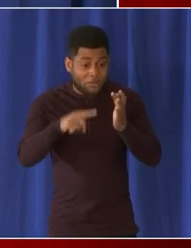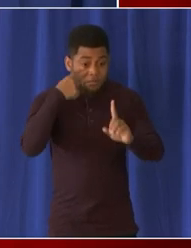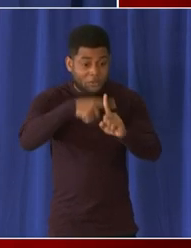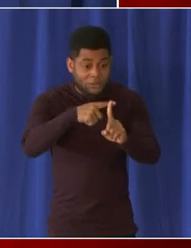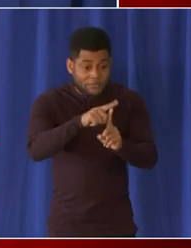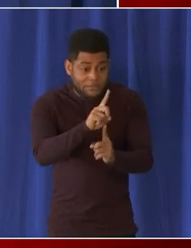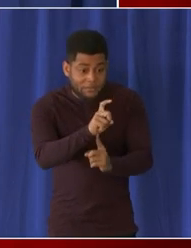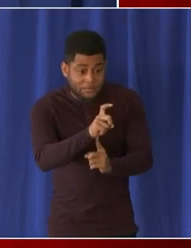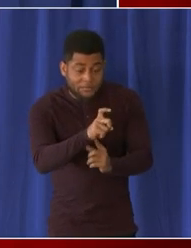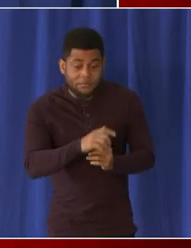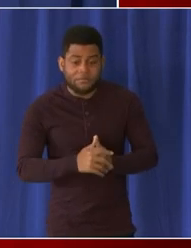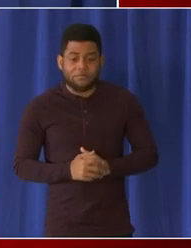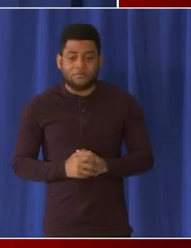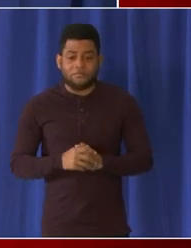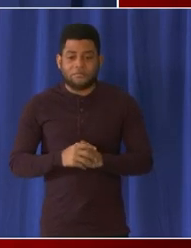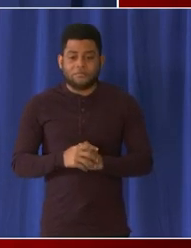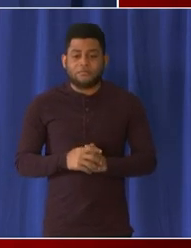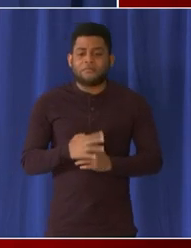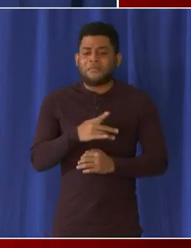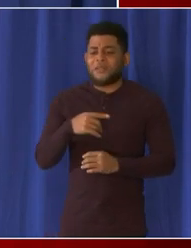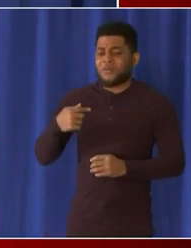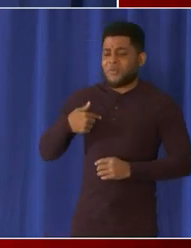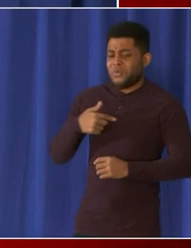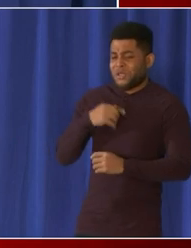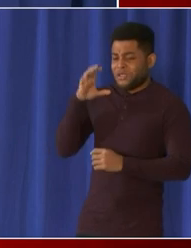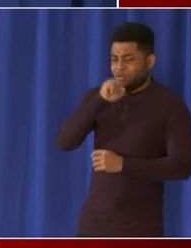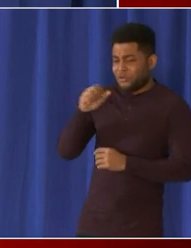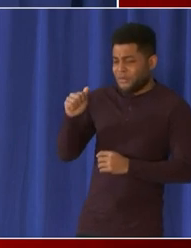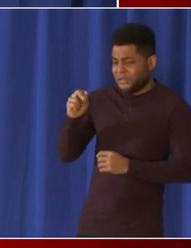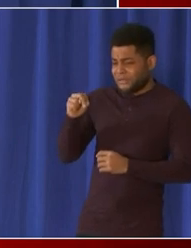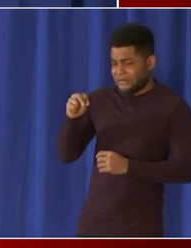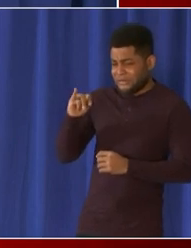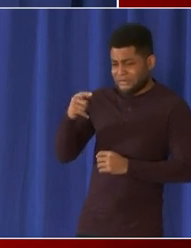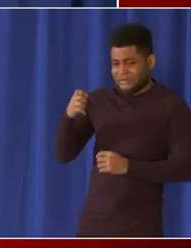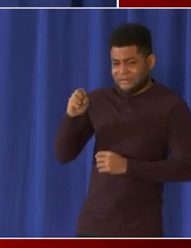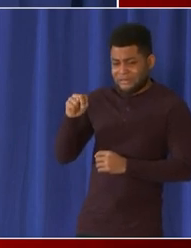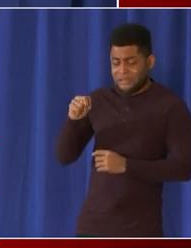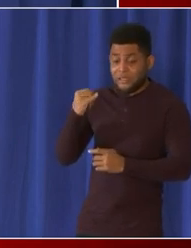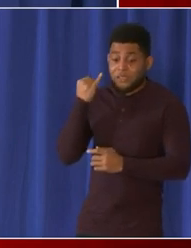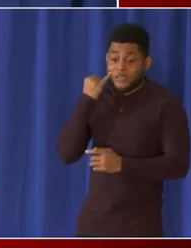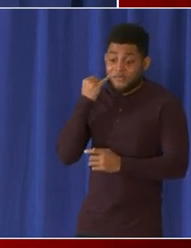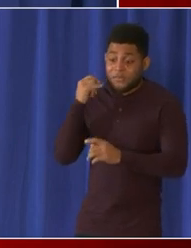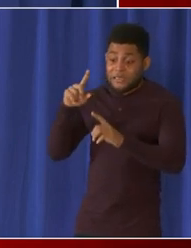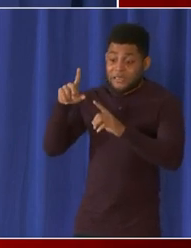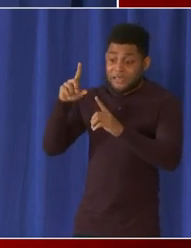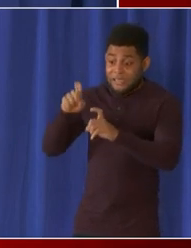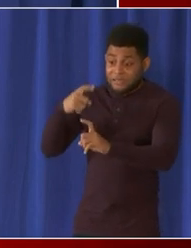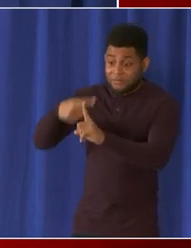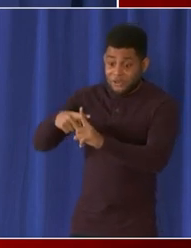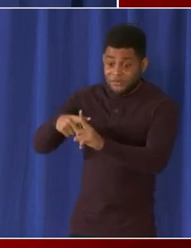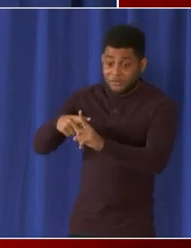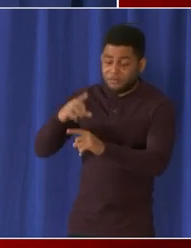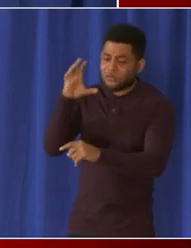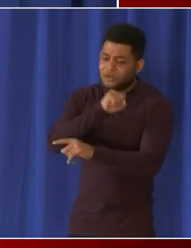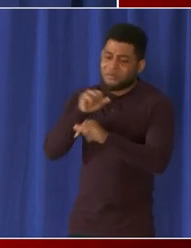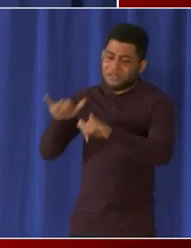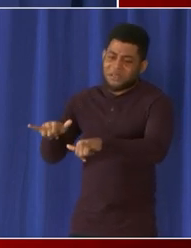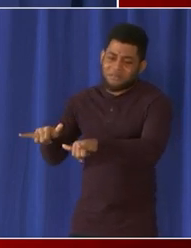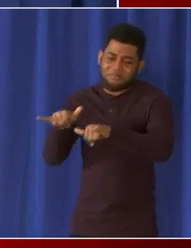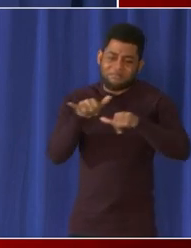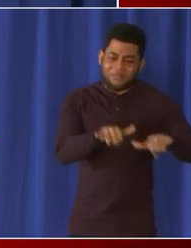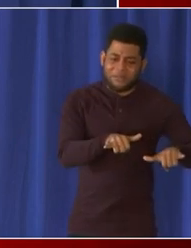that currently so we treat antigen test as presumptively positive uh and so there's no need to uh use a pcr test unless they